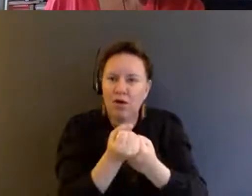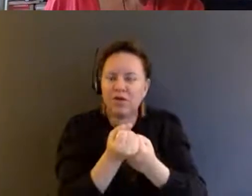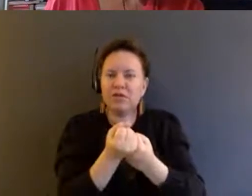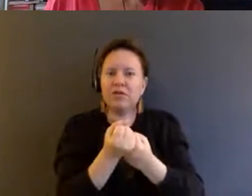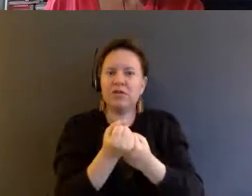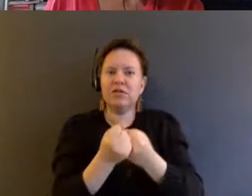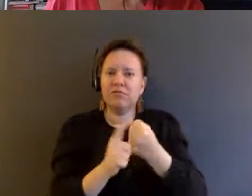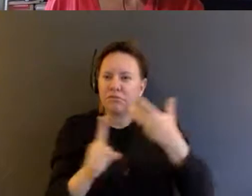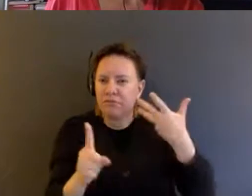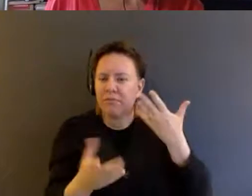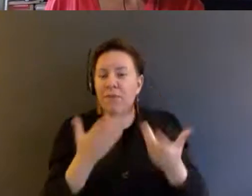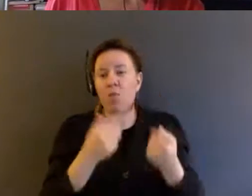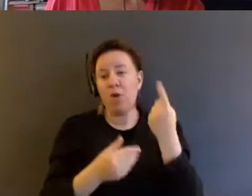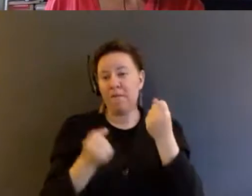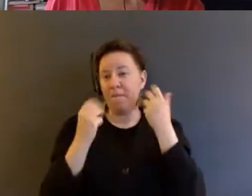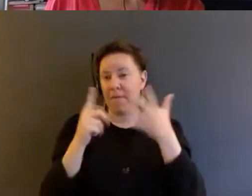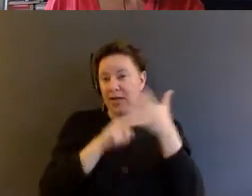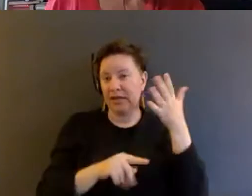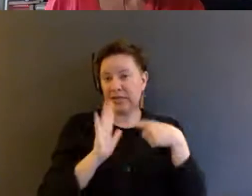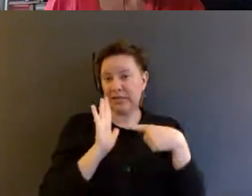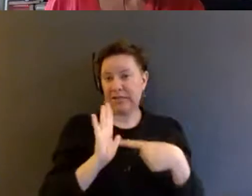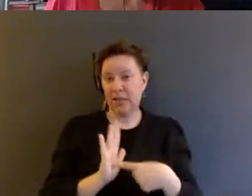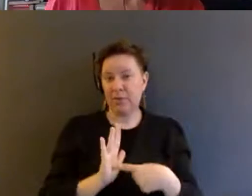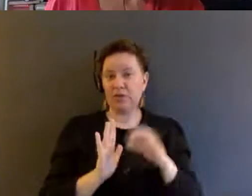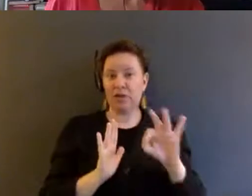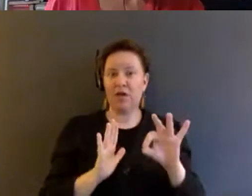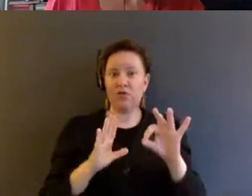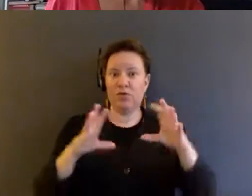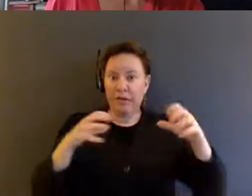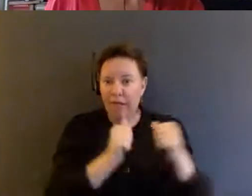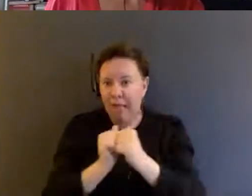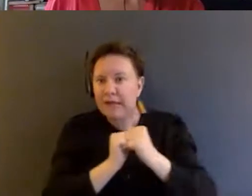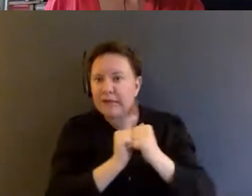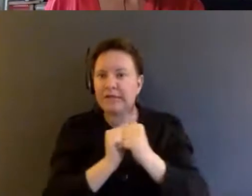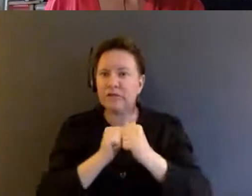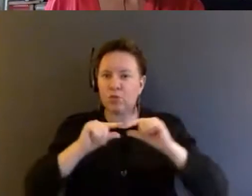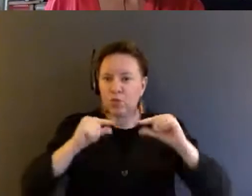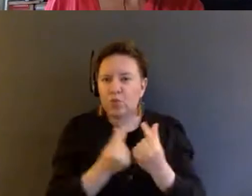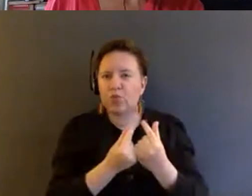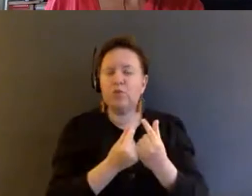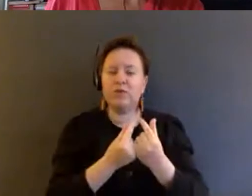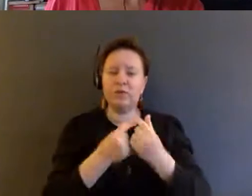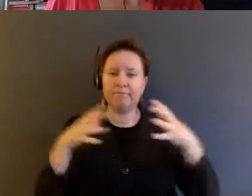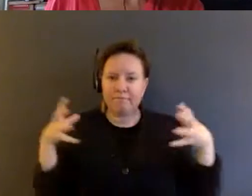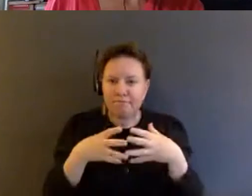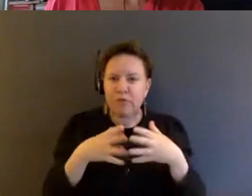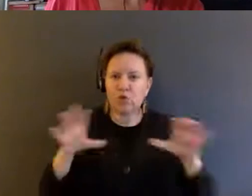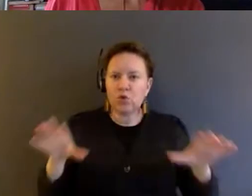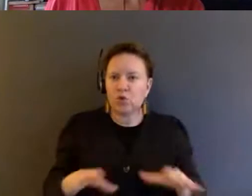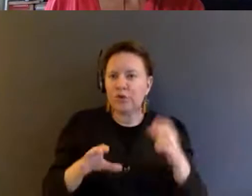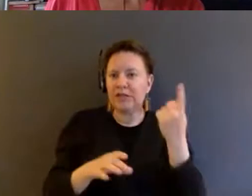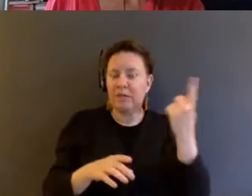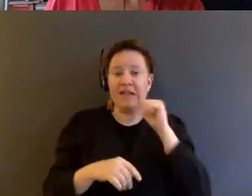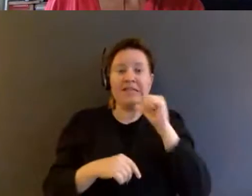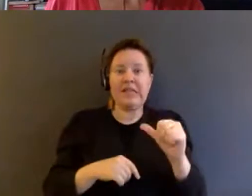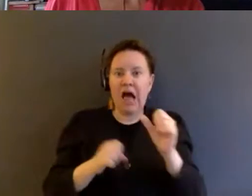one of the many examples of collectives or groups or networks doing something that's not a